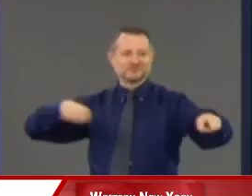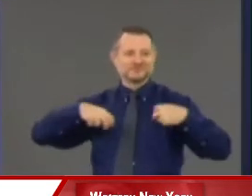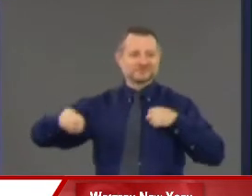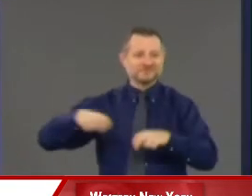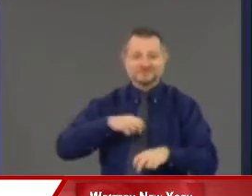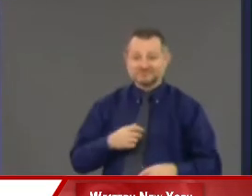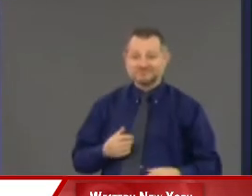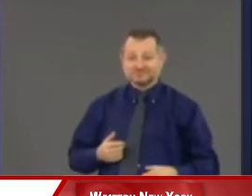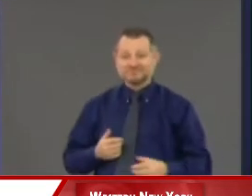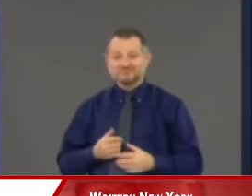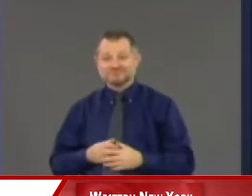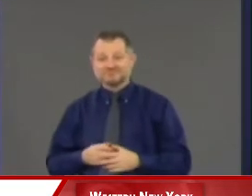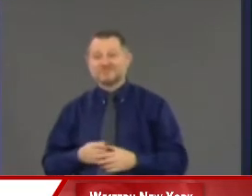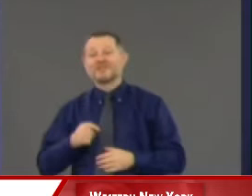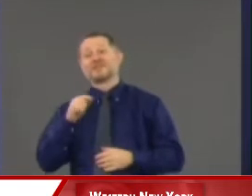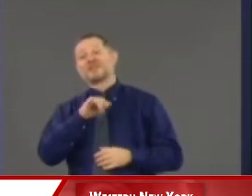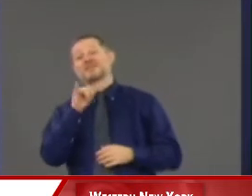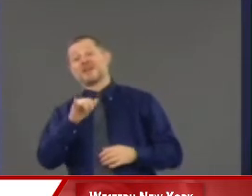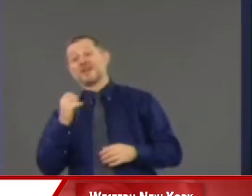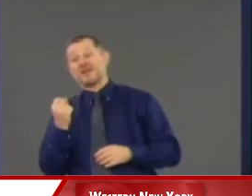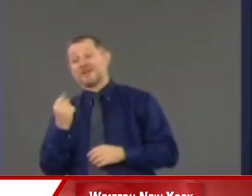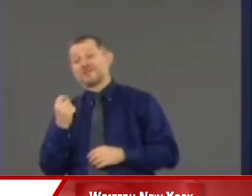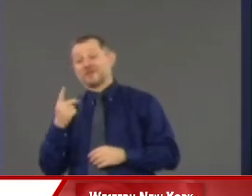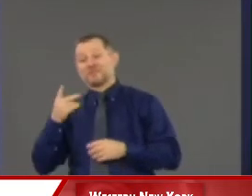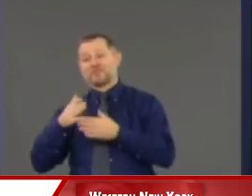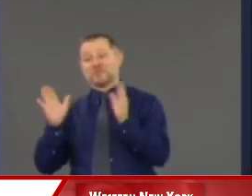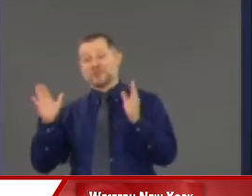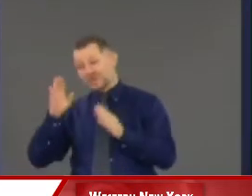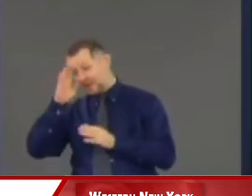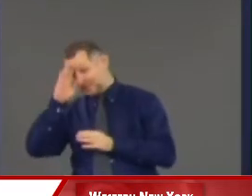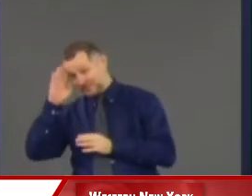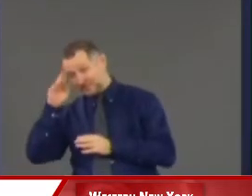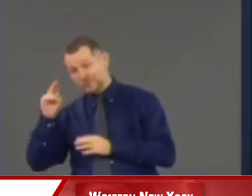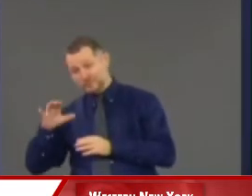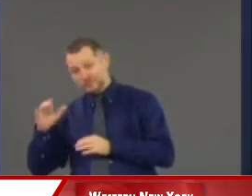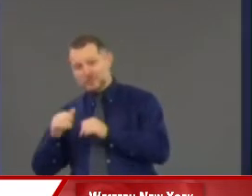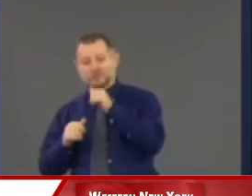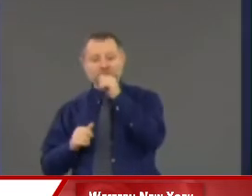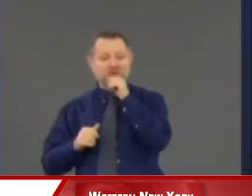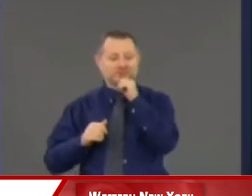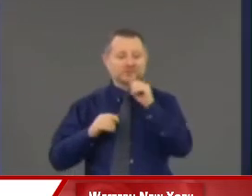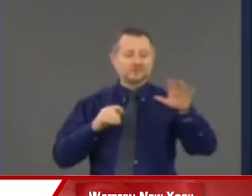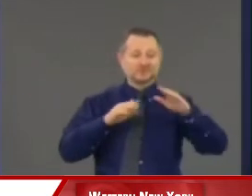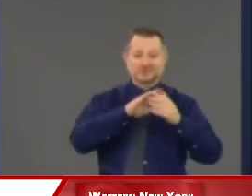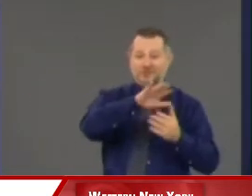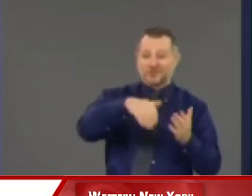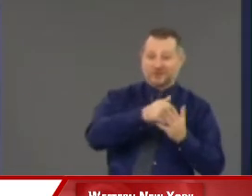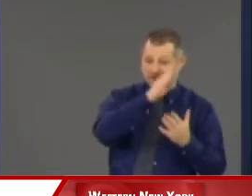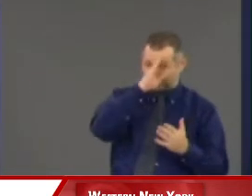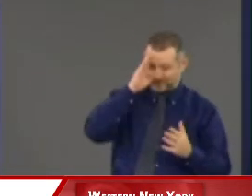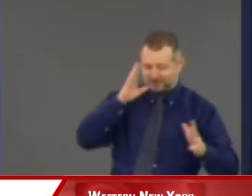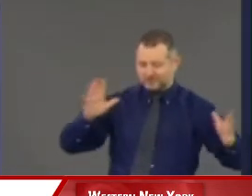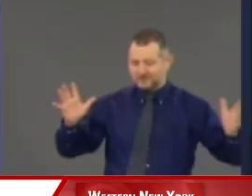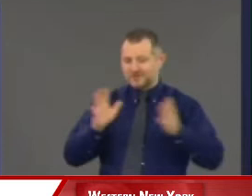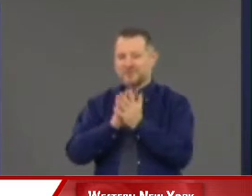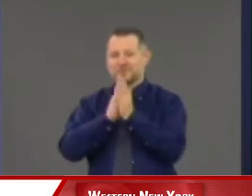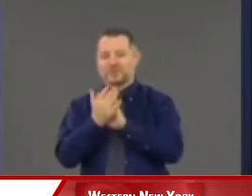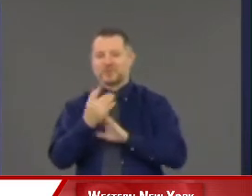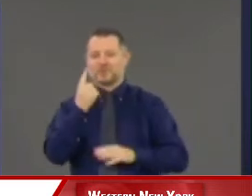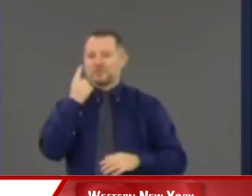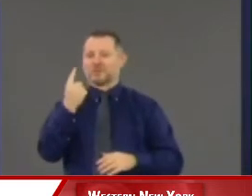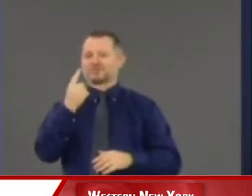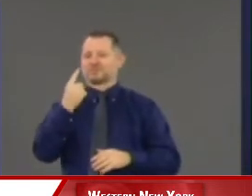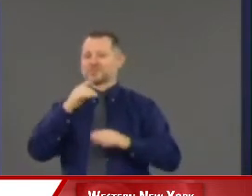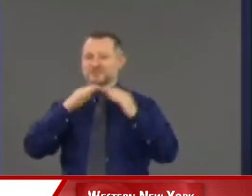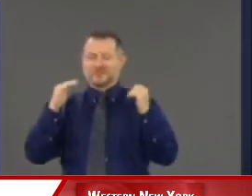And by the way, there's 11 publics also. That had never been done before. And when you